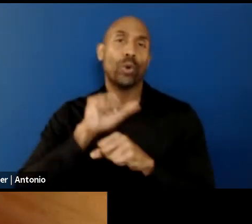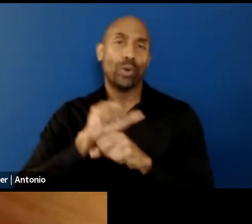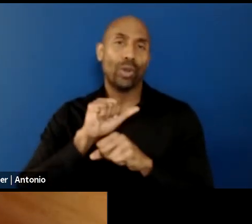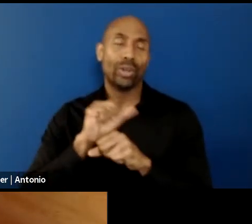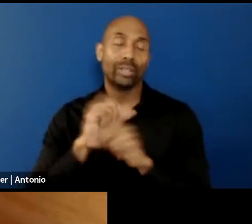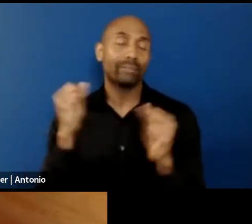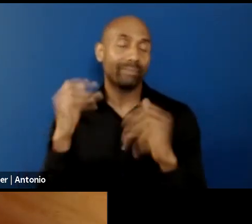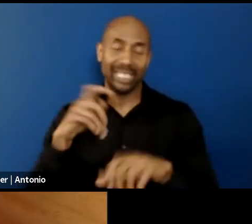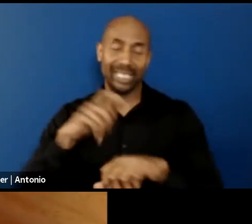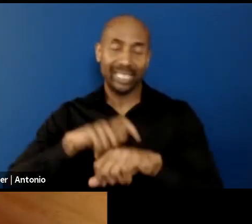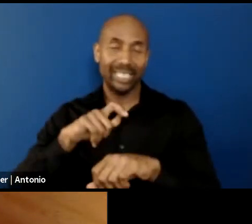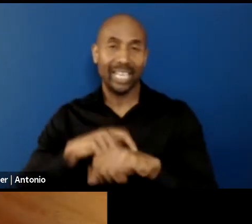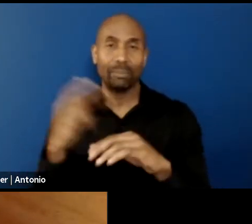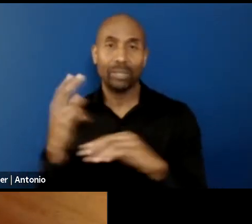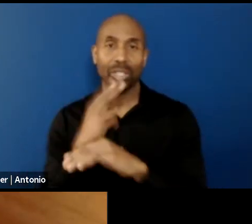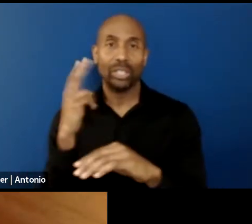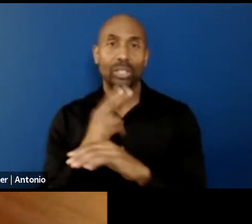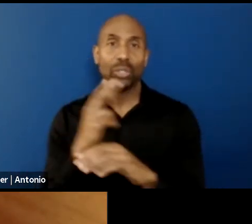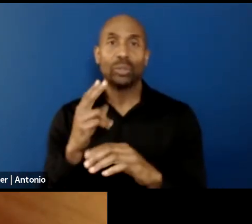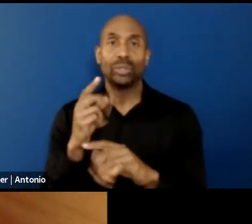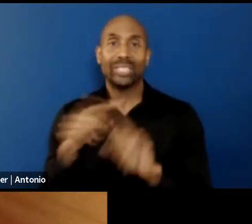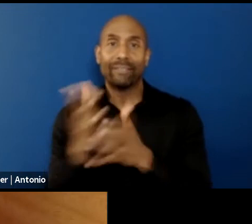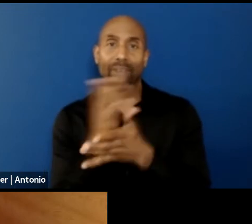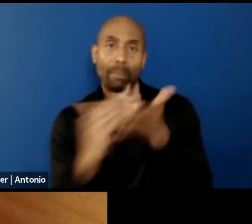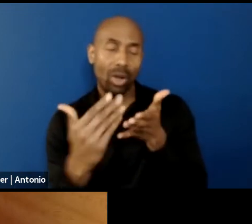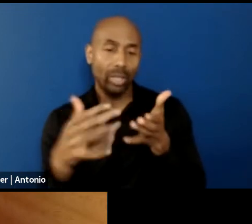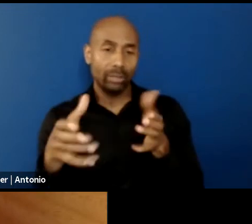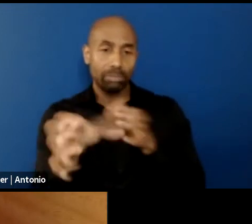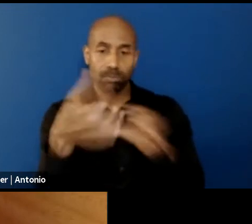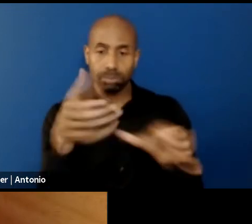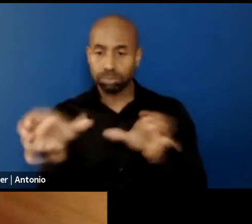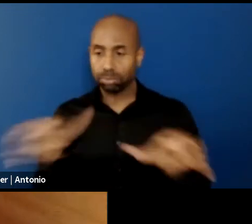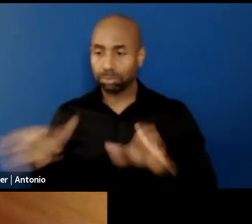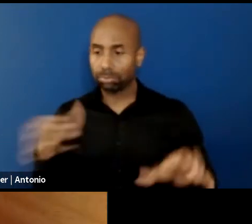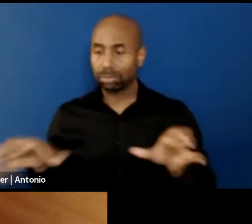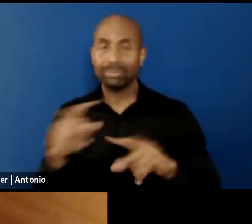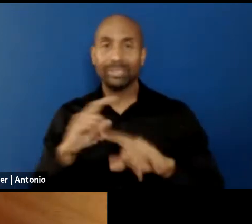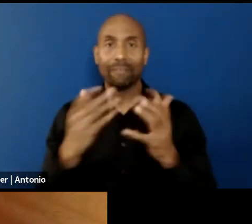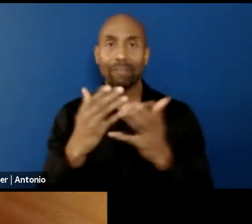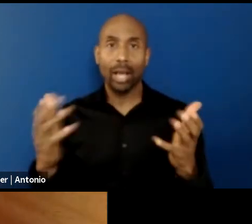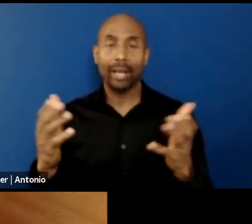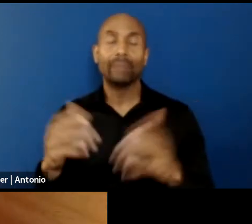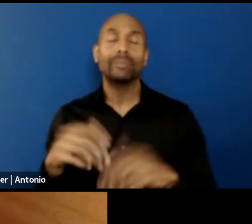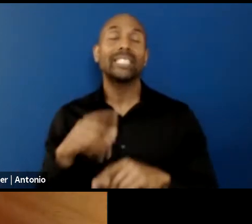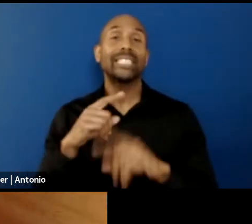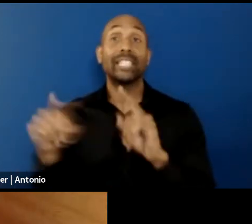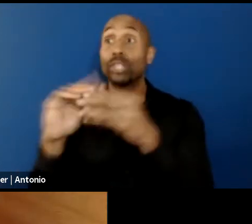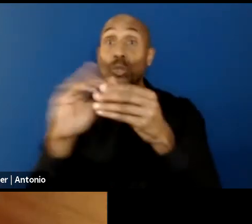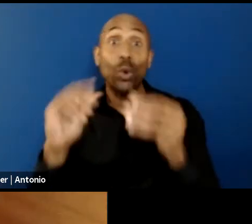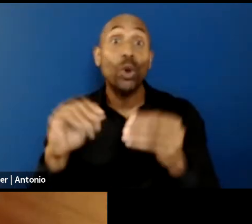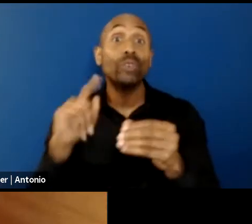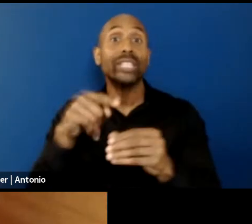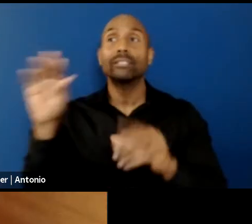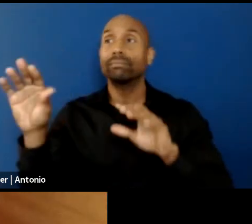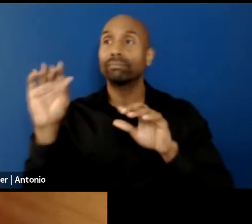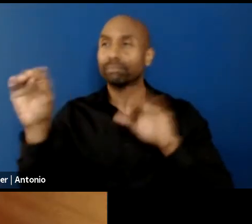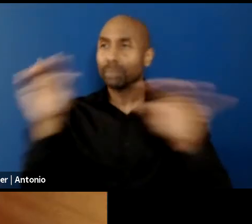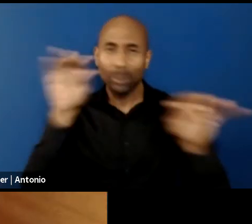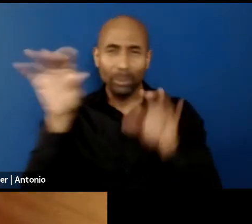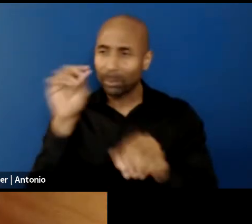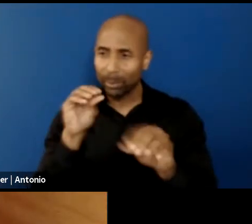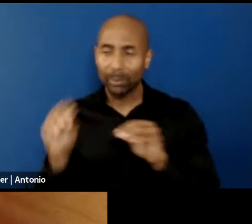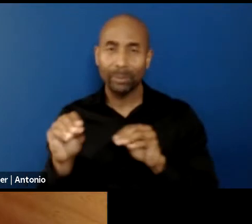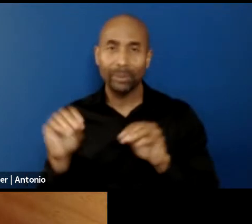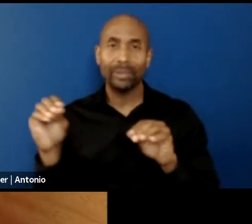often use of powerful fragments, fragments of objects and fragments of stories. You explore issues of self